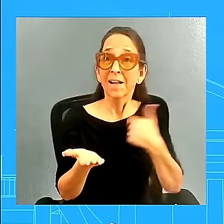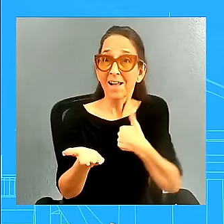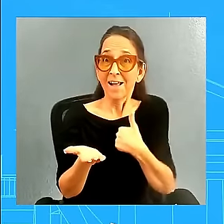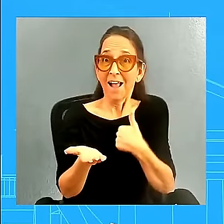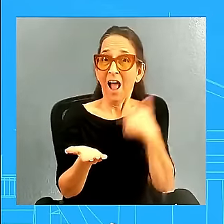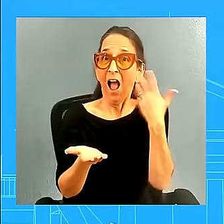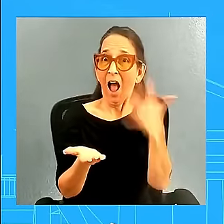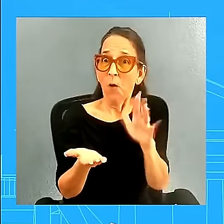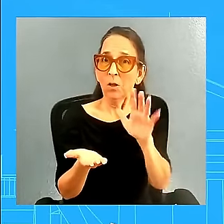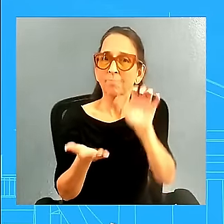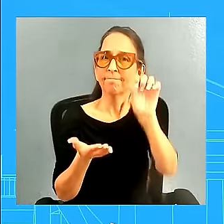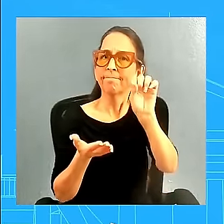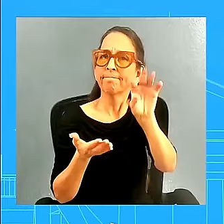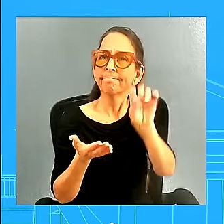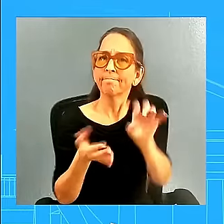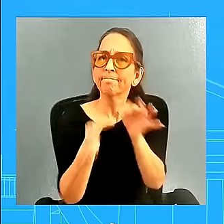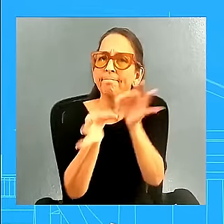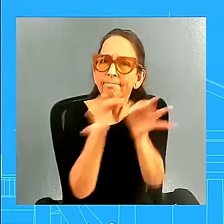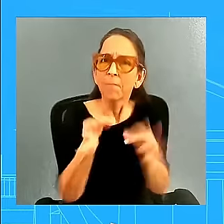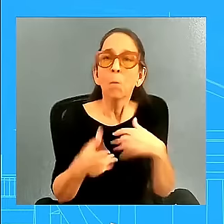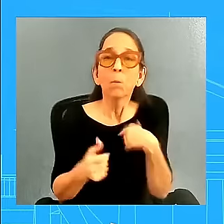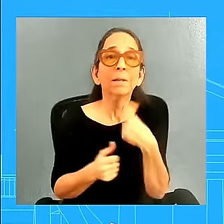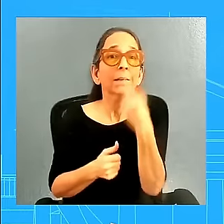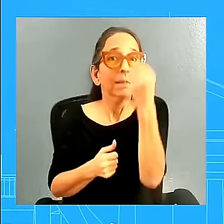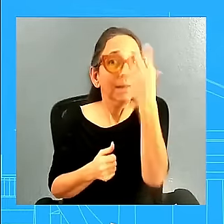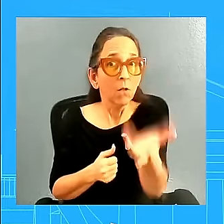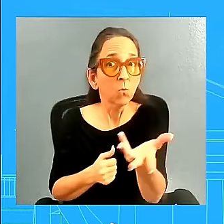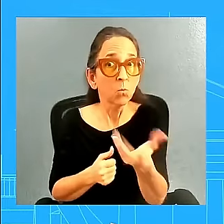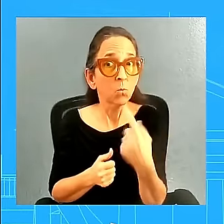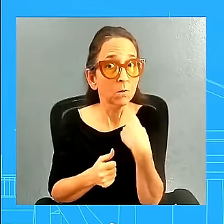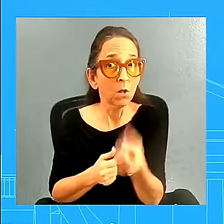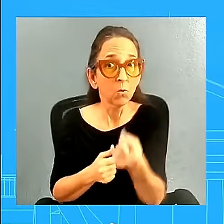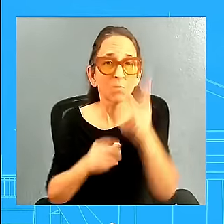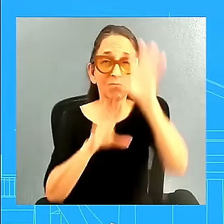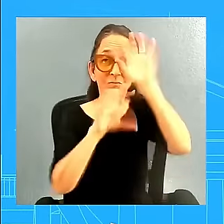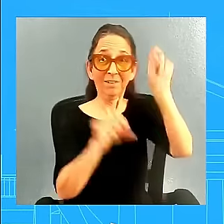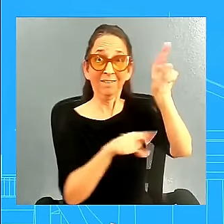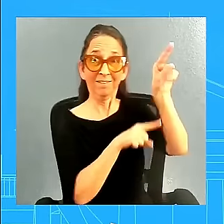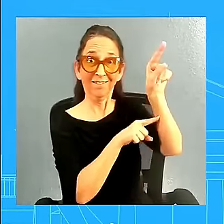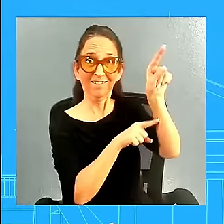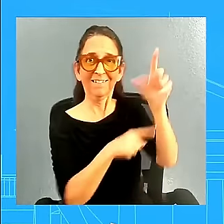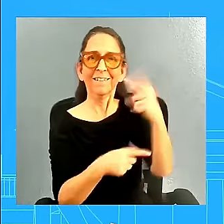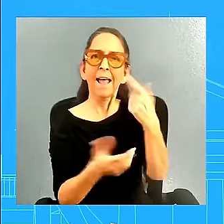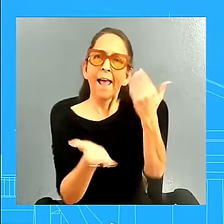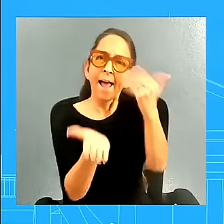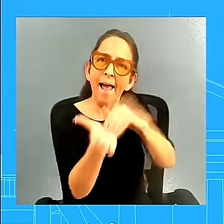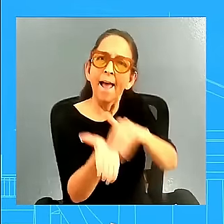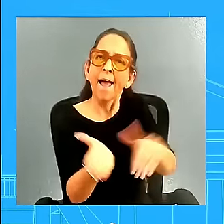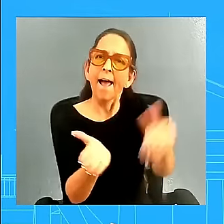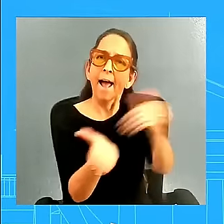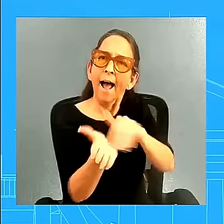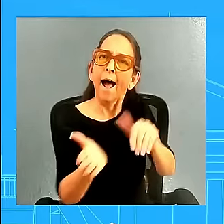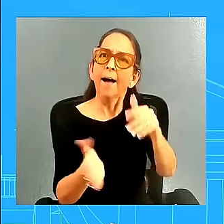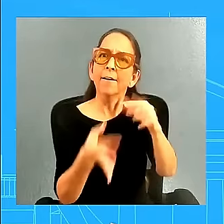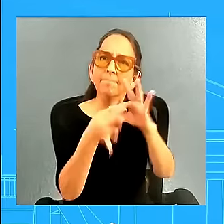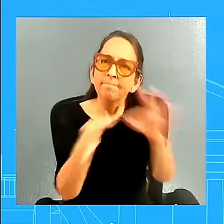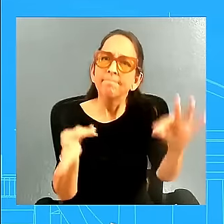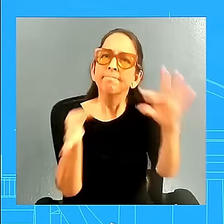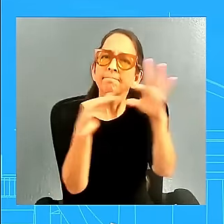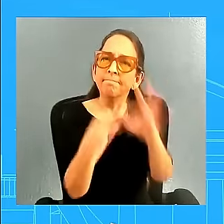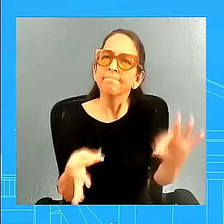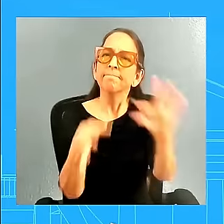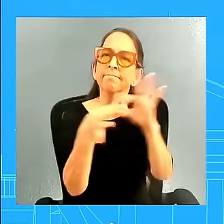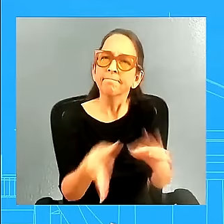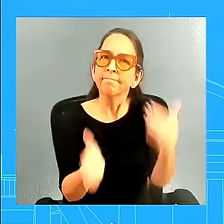is something that the president has said over and over and over again and repeated. And let's not forget the words that we have